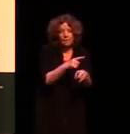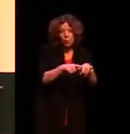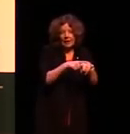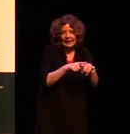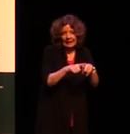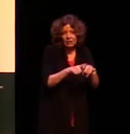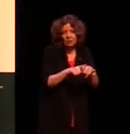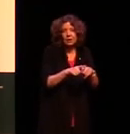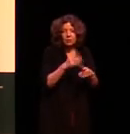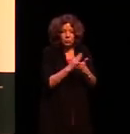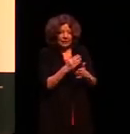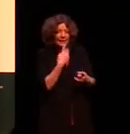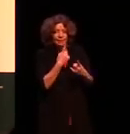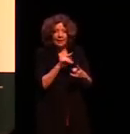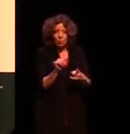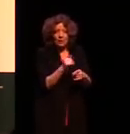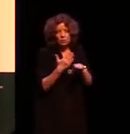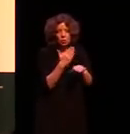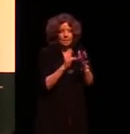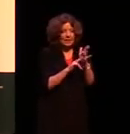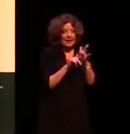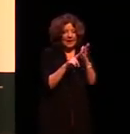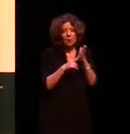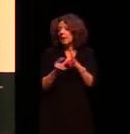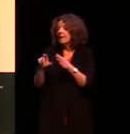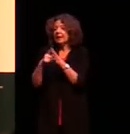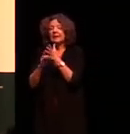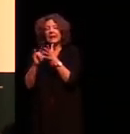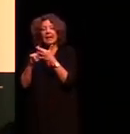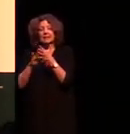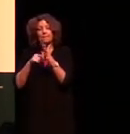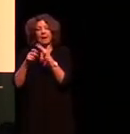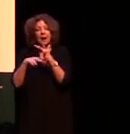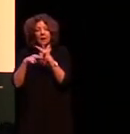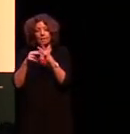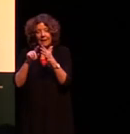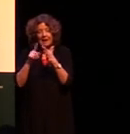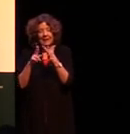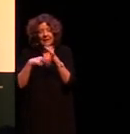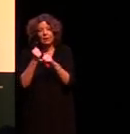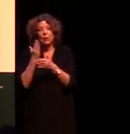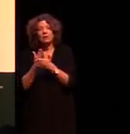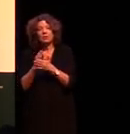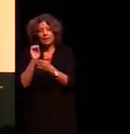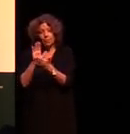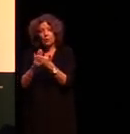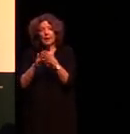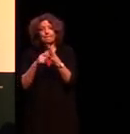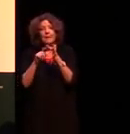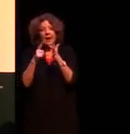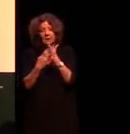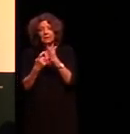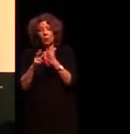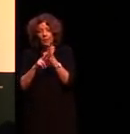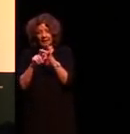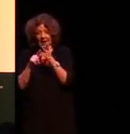each noun has in the sentence with case marking you put markers on the nouns to do that so if English if we had a pretend English